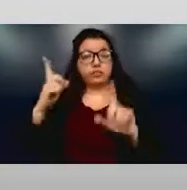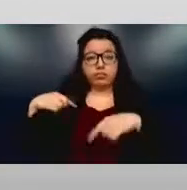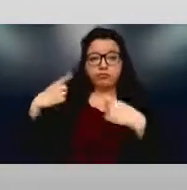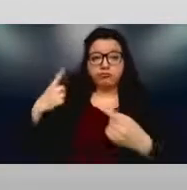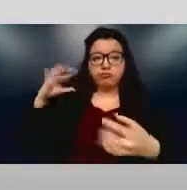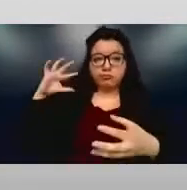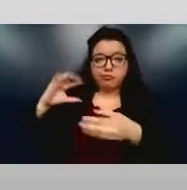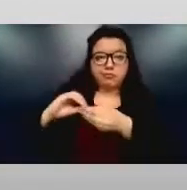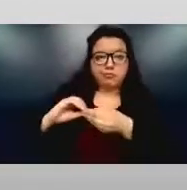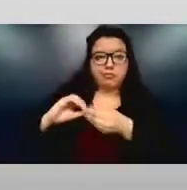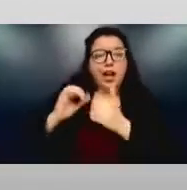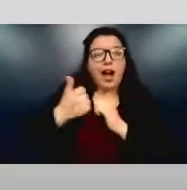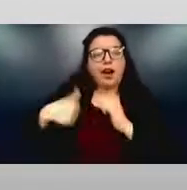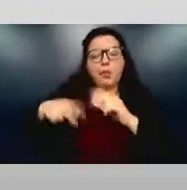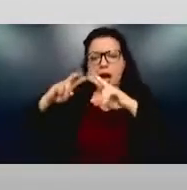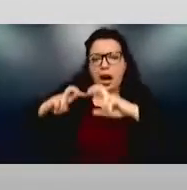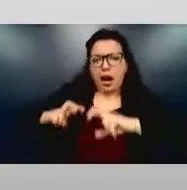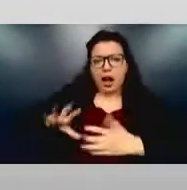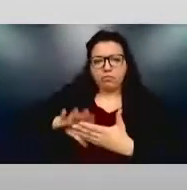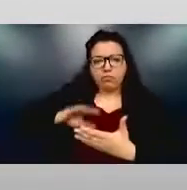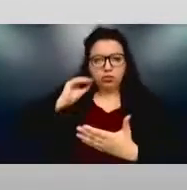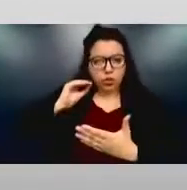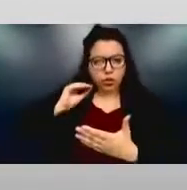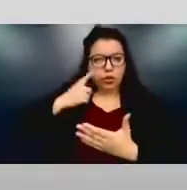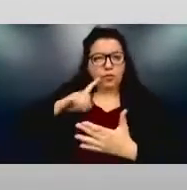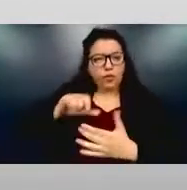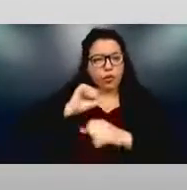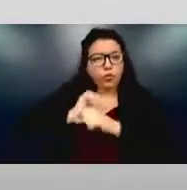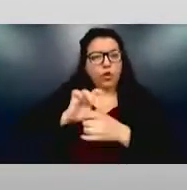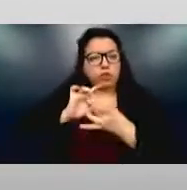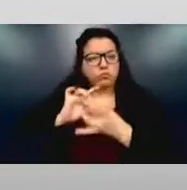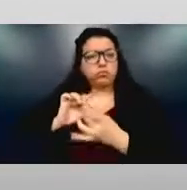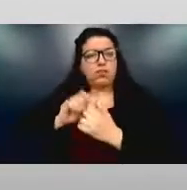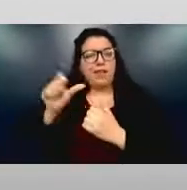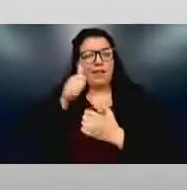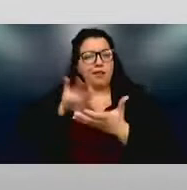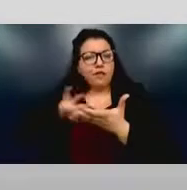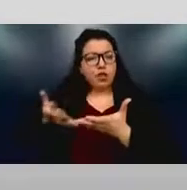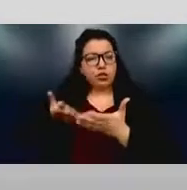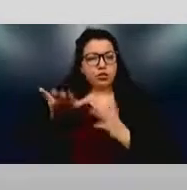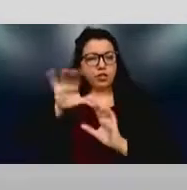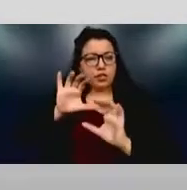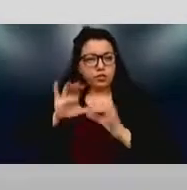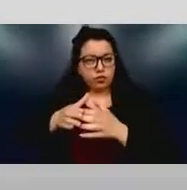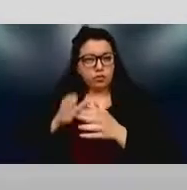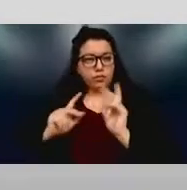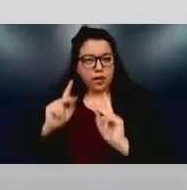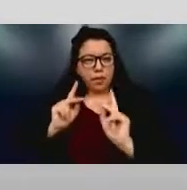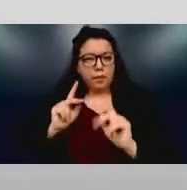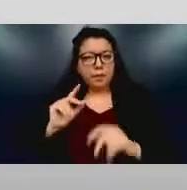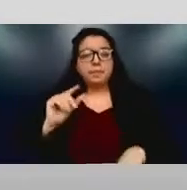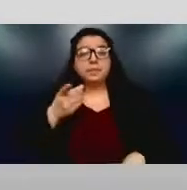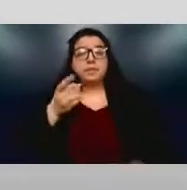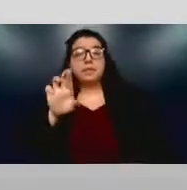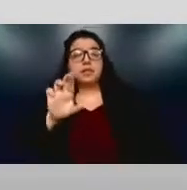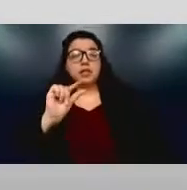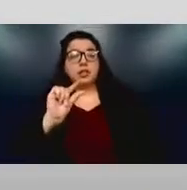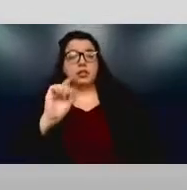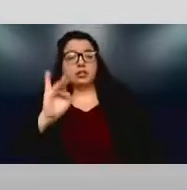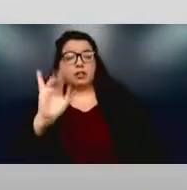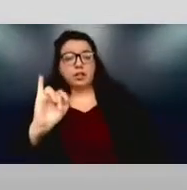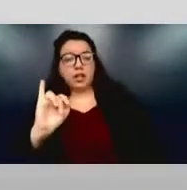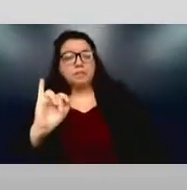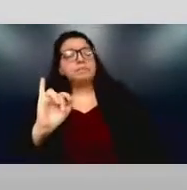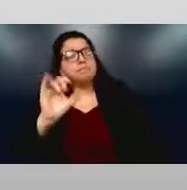groups? Gabi, would you like to go first? Yeah, I think the important thing that we can notice for sure is including